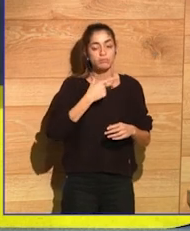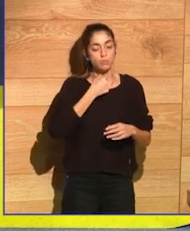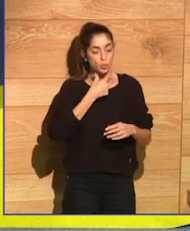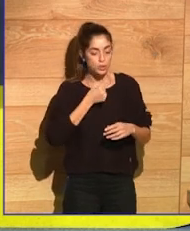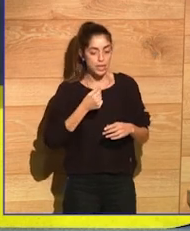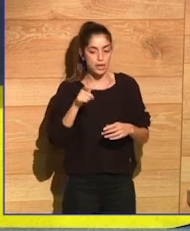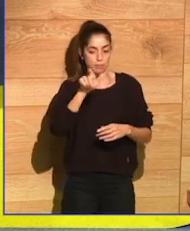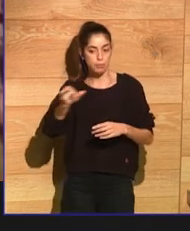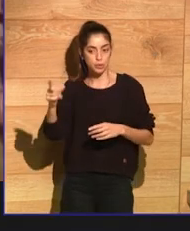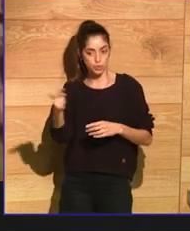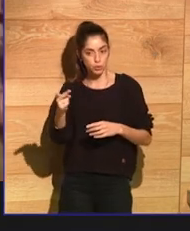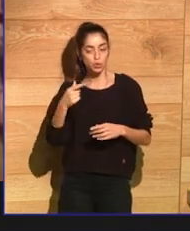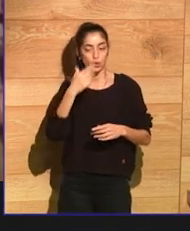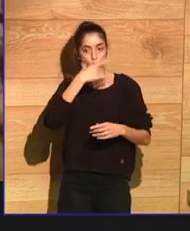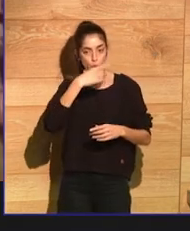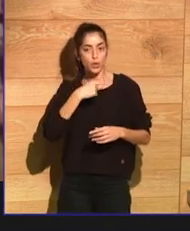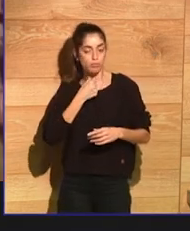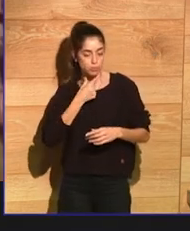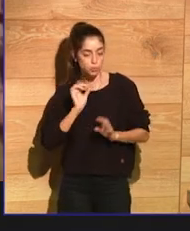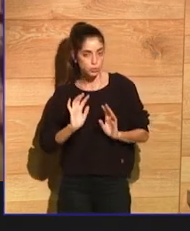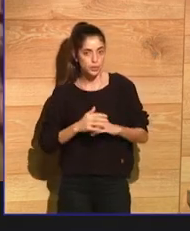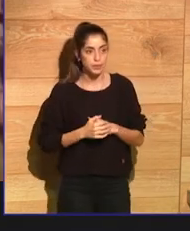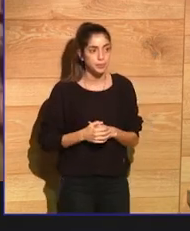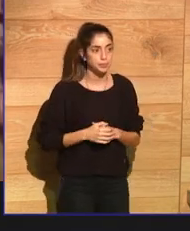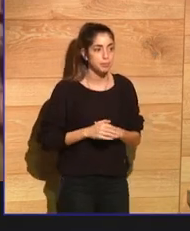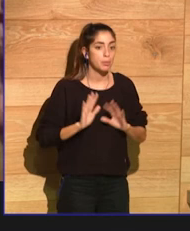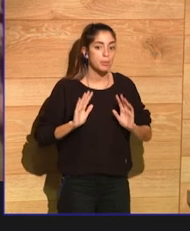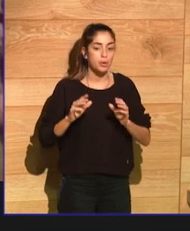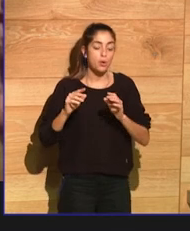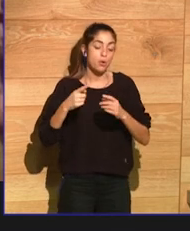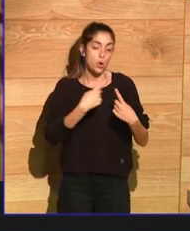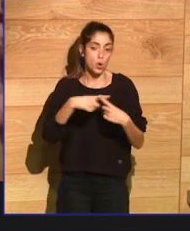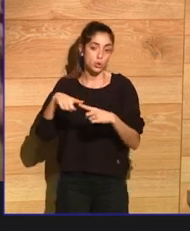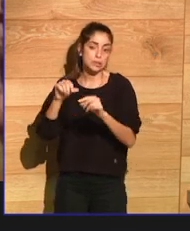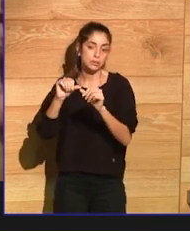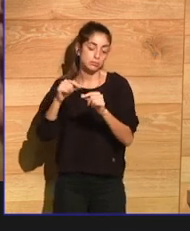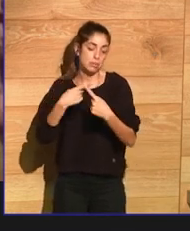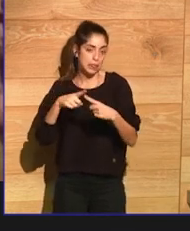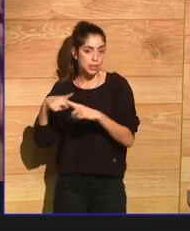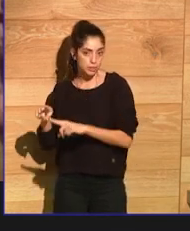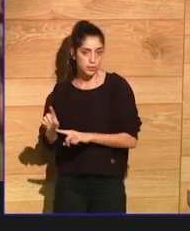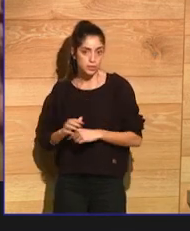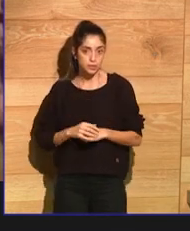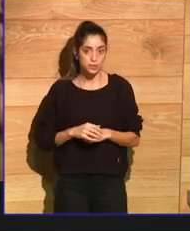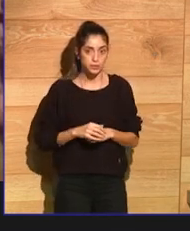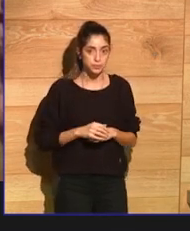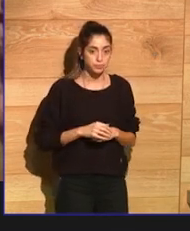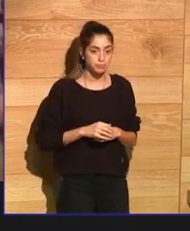And I think it's just, you know, boy, I think it's just the